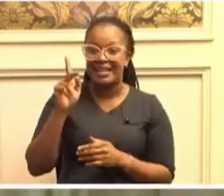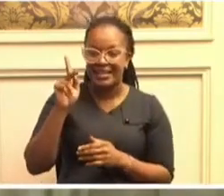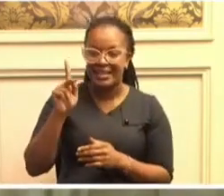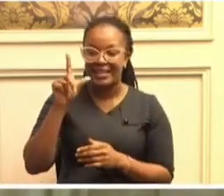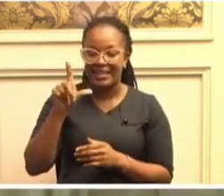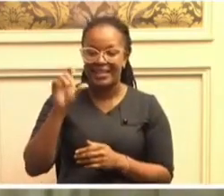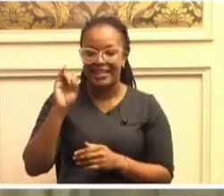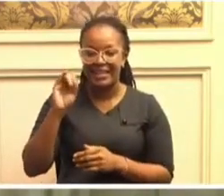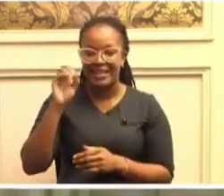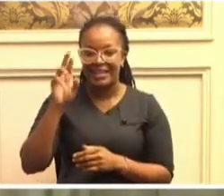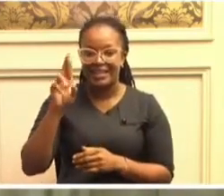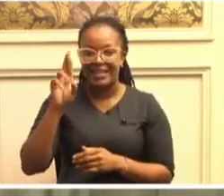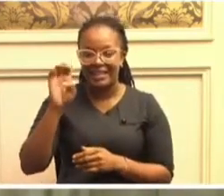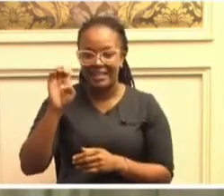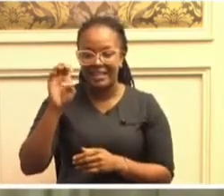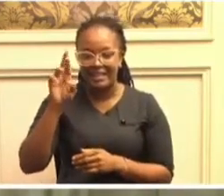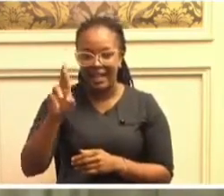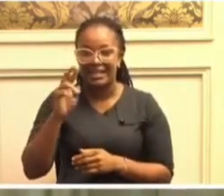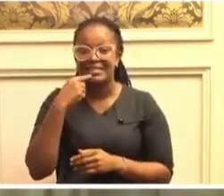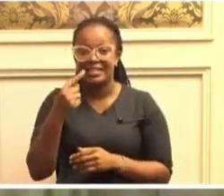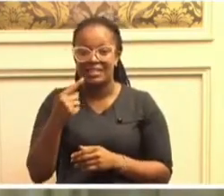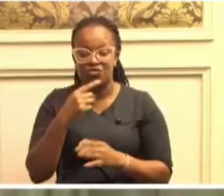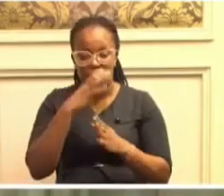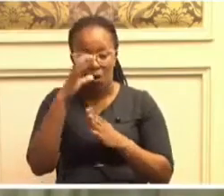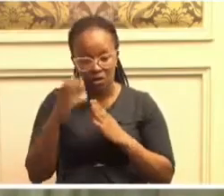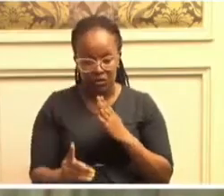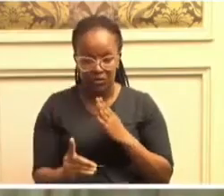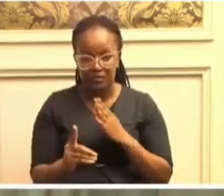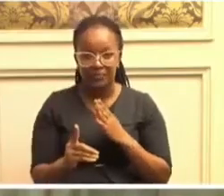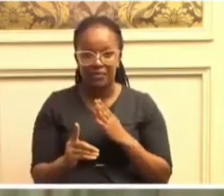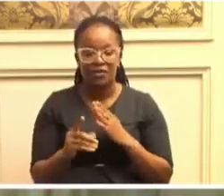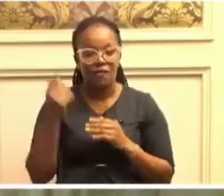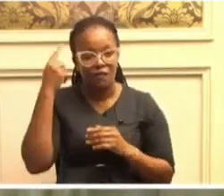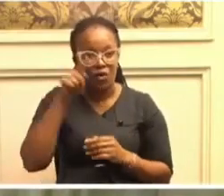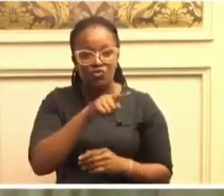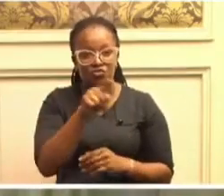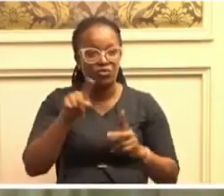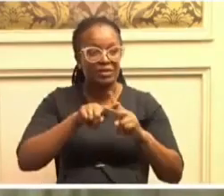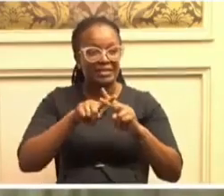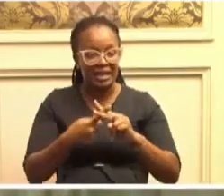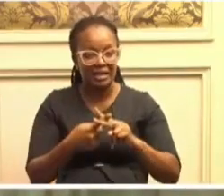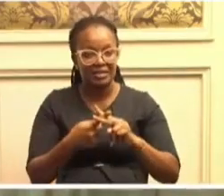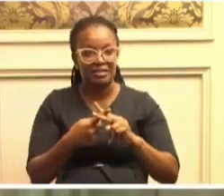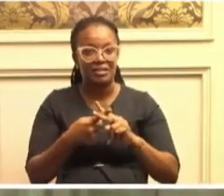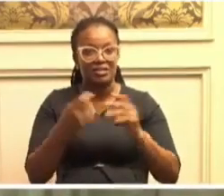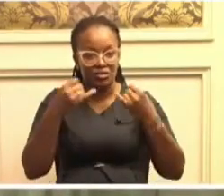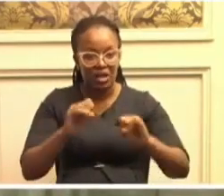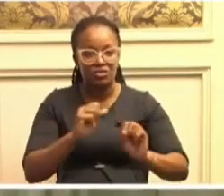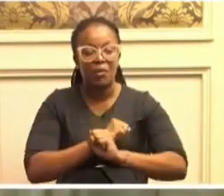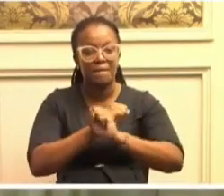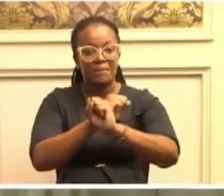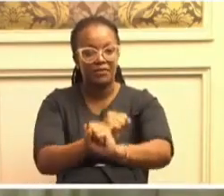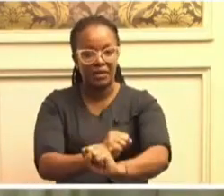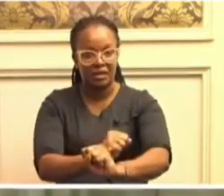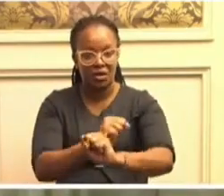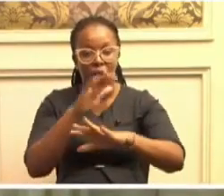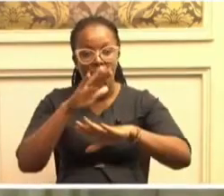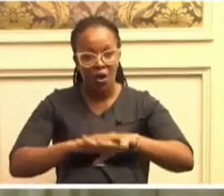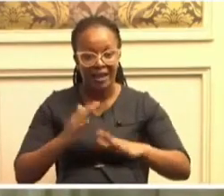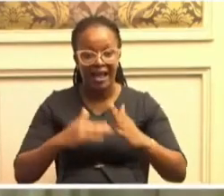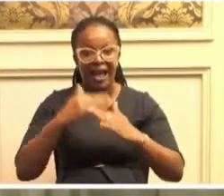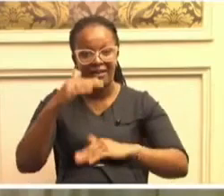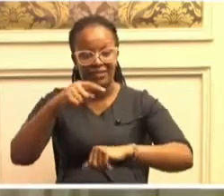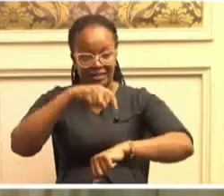conclusion. In order to start trying to prevent a recurrence of the tragic aftermath